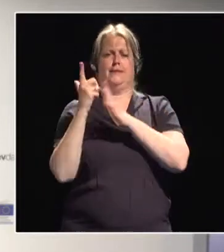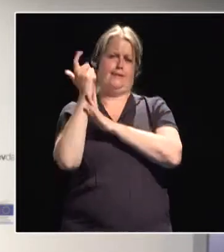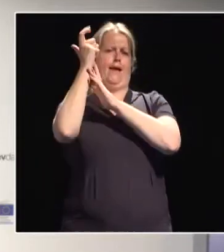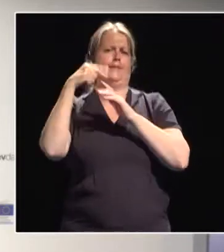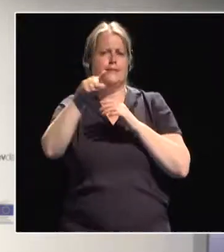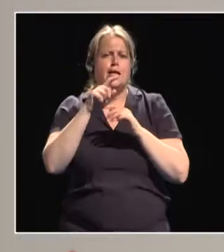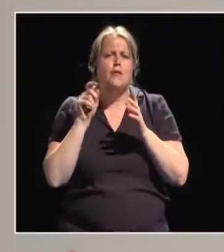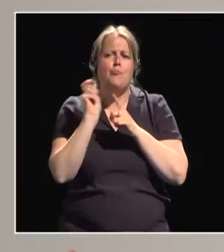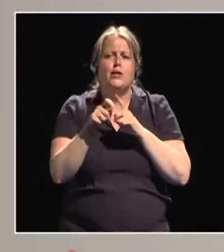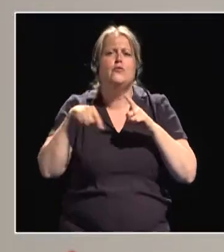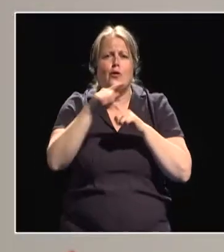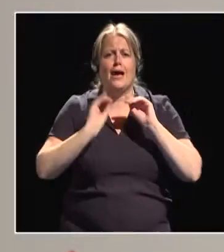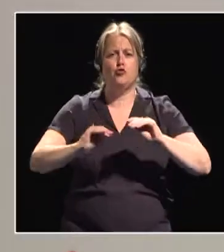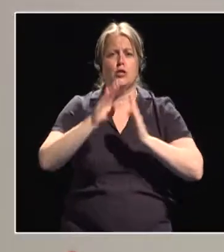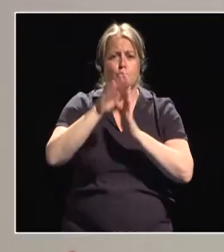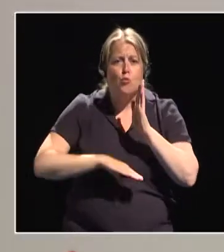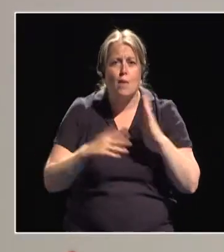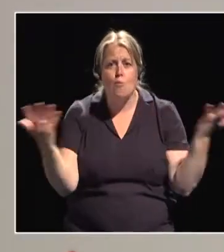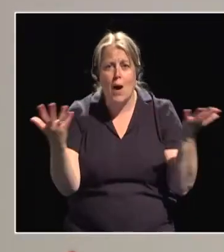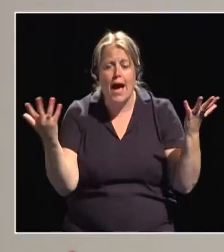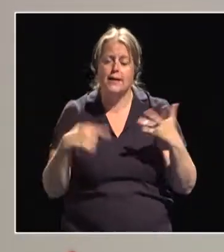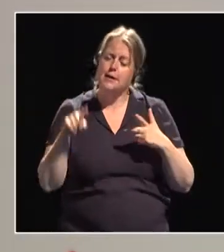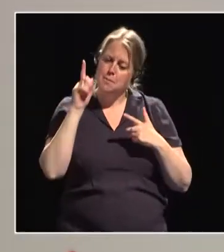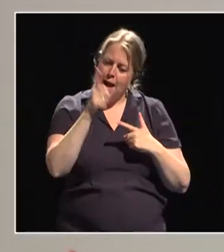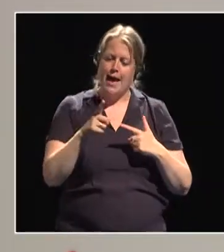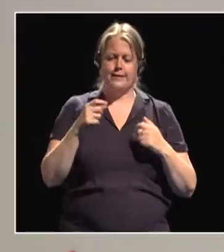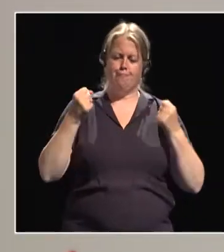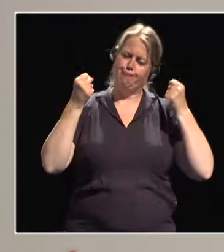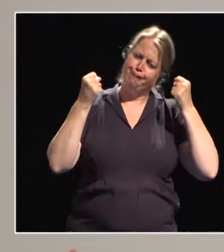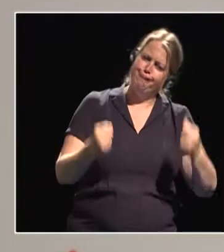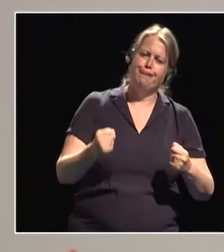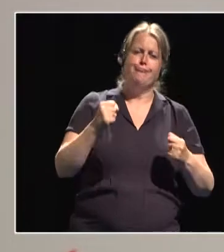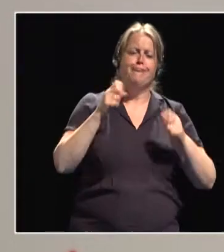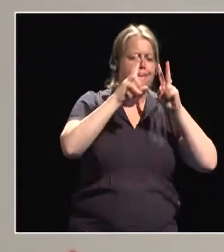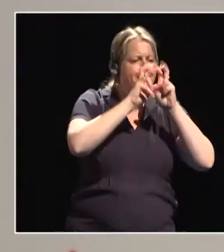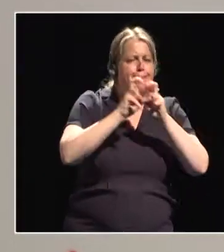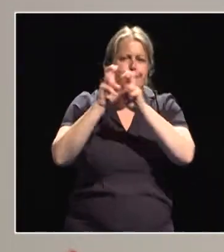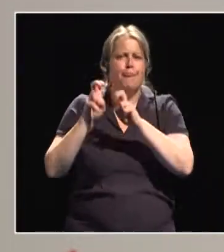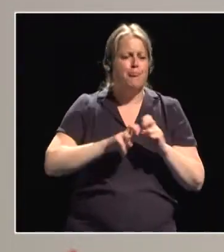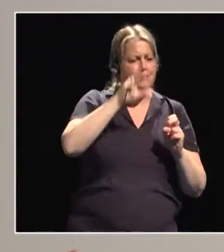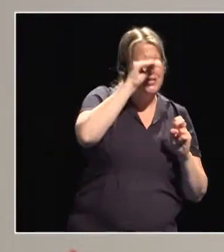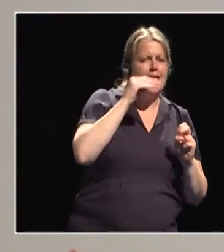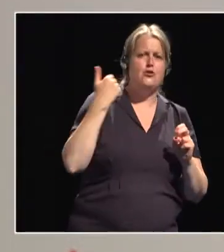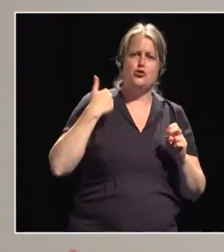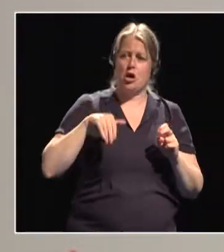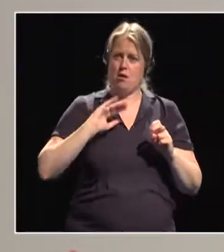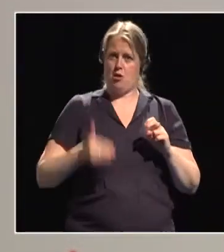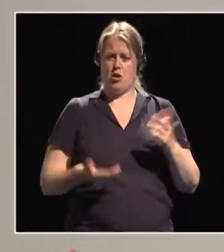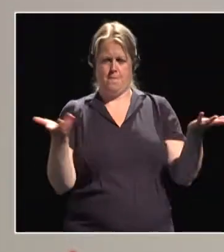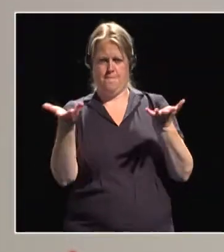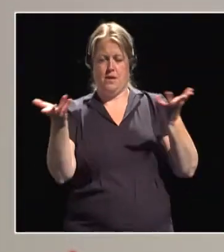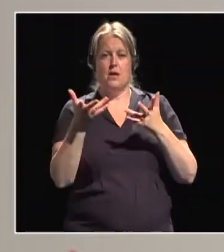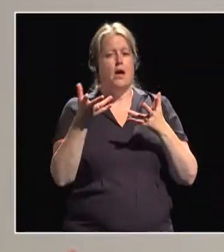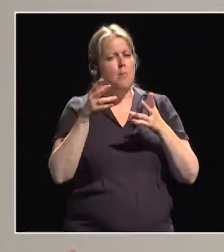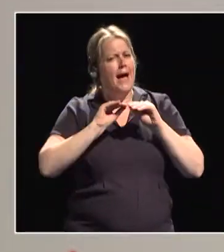of education is to integrate robust gender analysis into education sector planning and